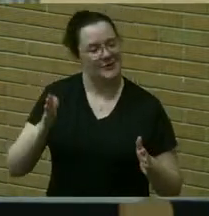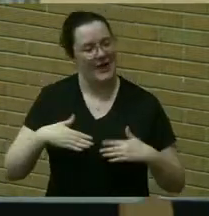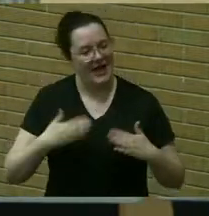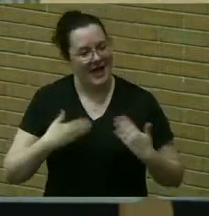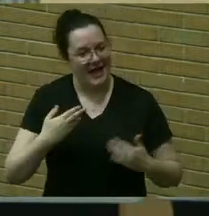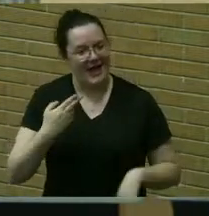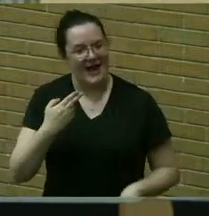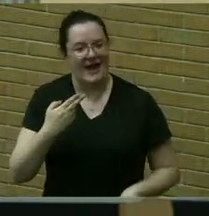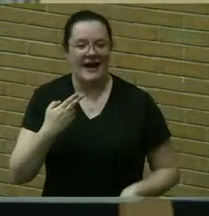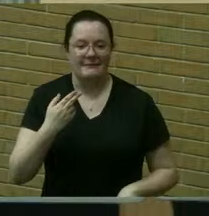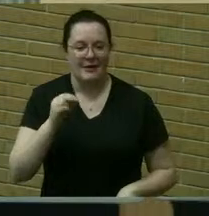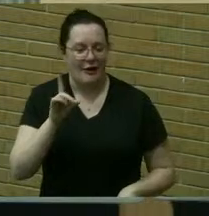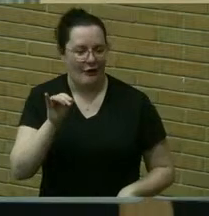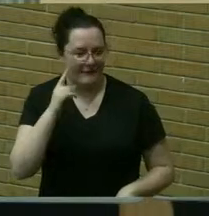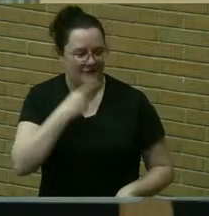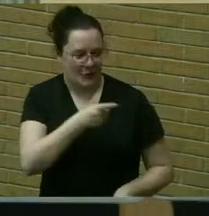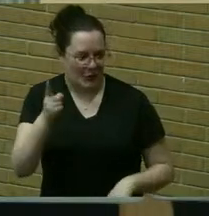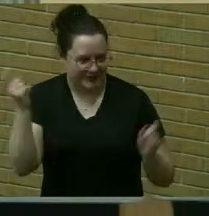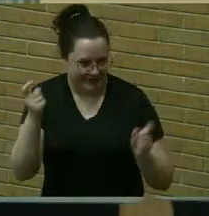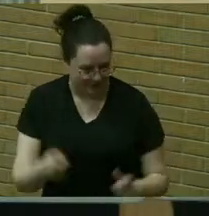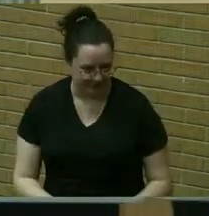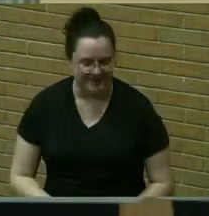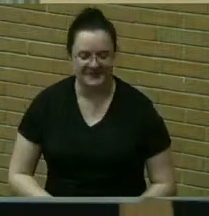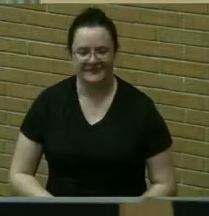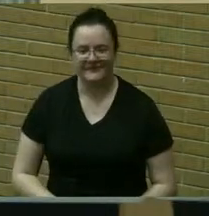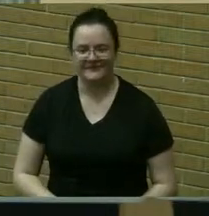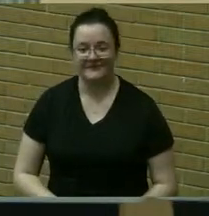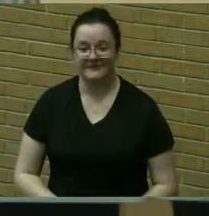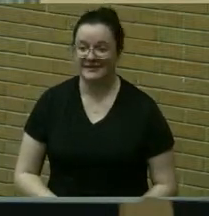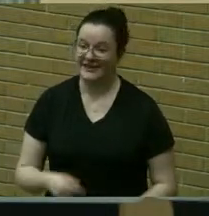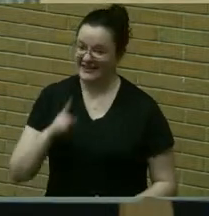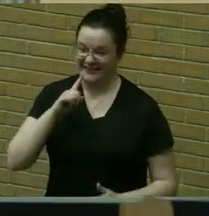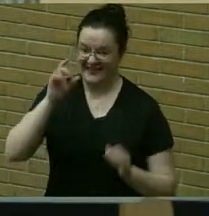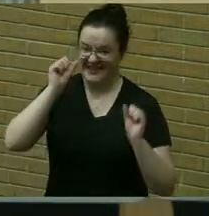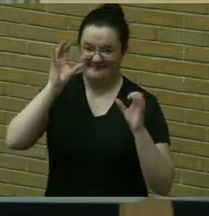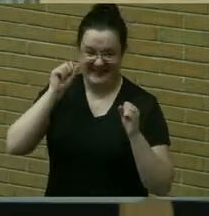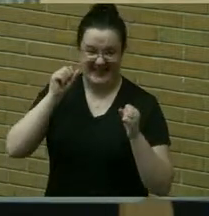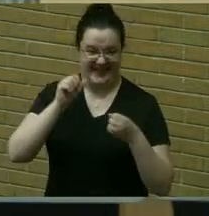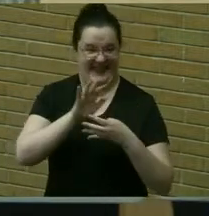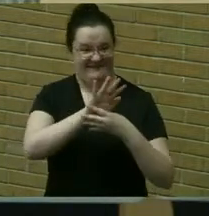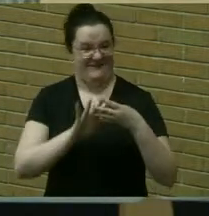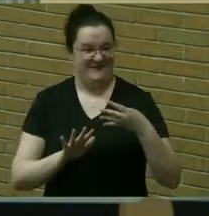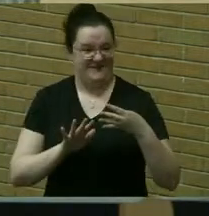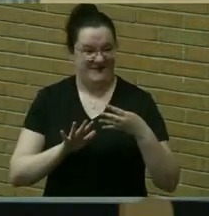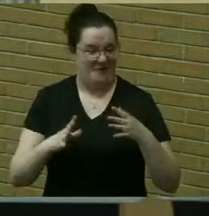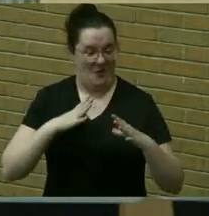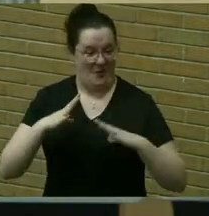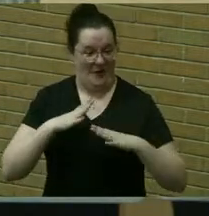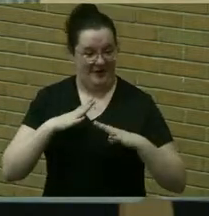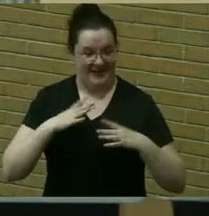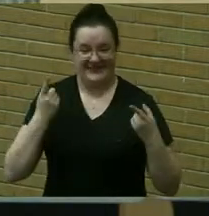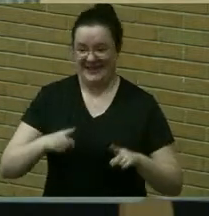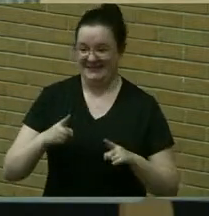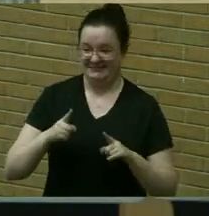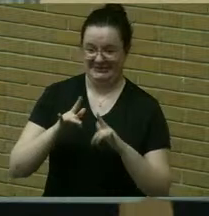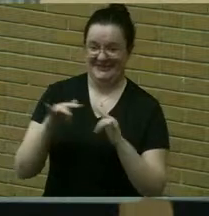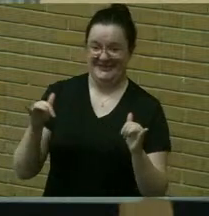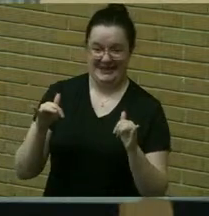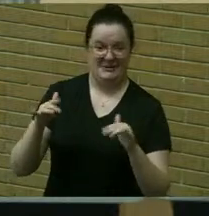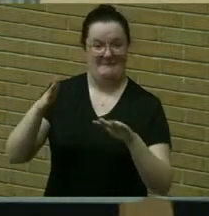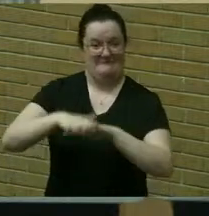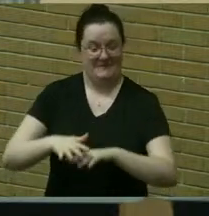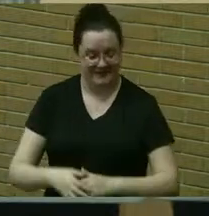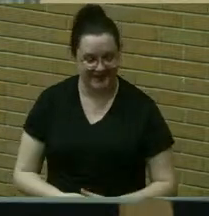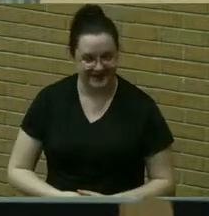everyone who celebrated that holiday this is really extraordinary that the four of them are converging the way they are